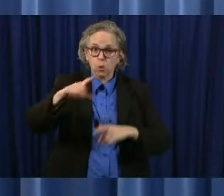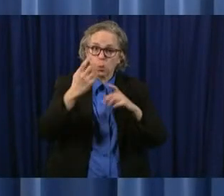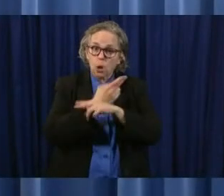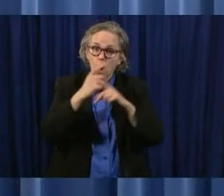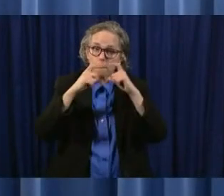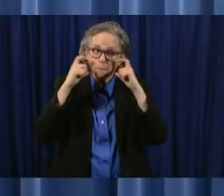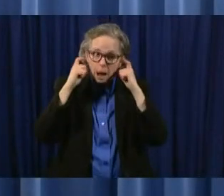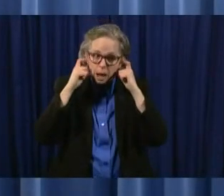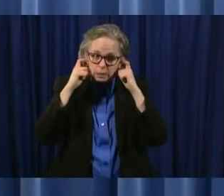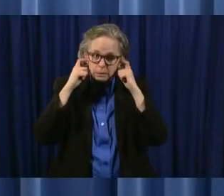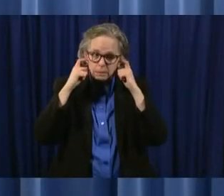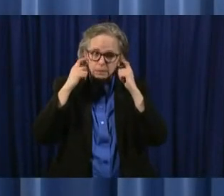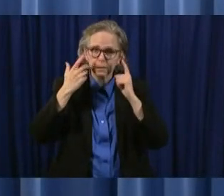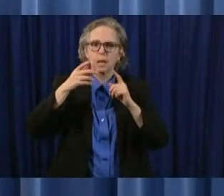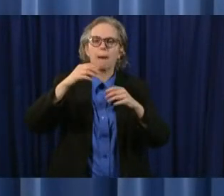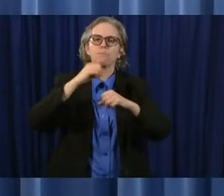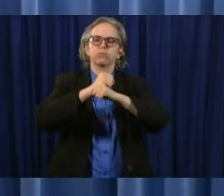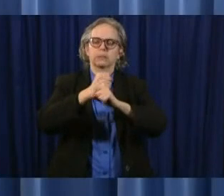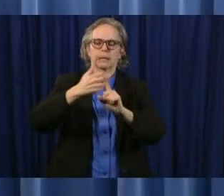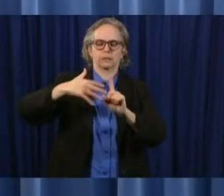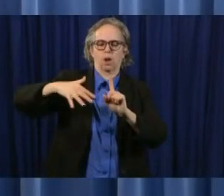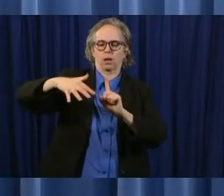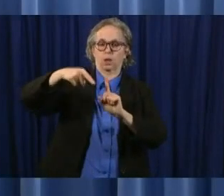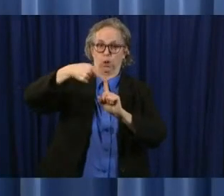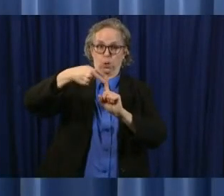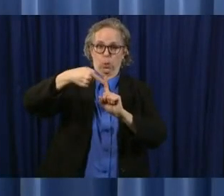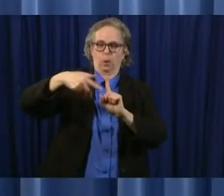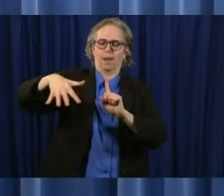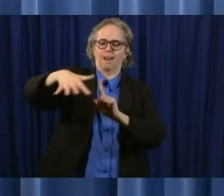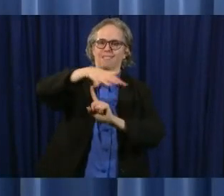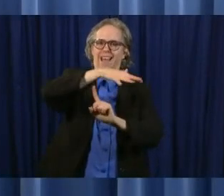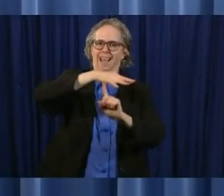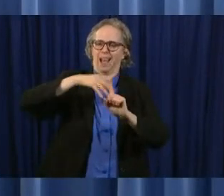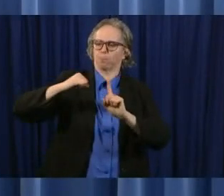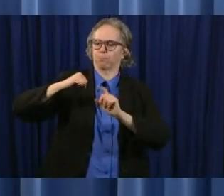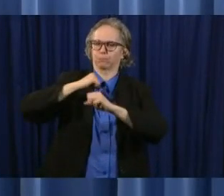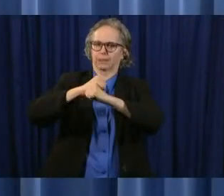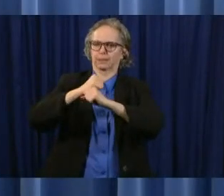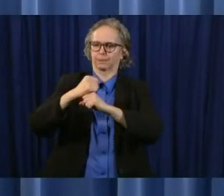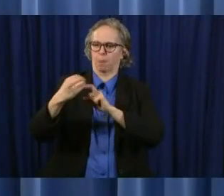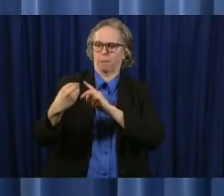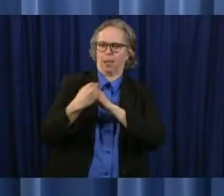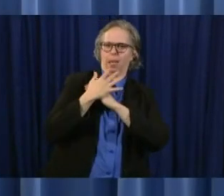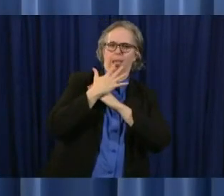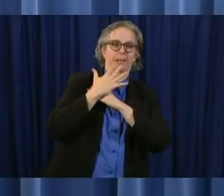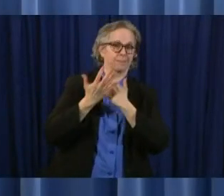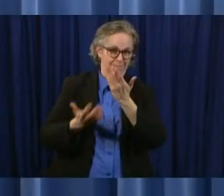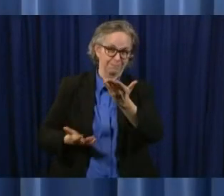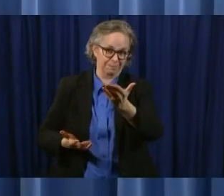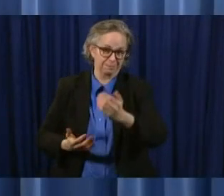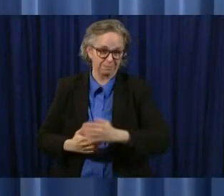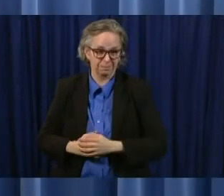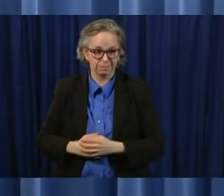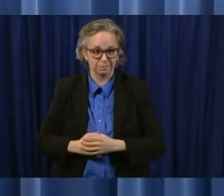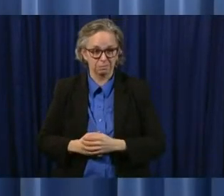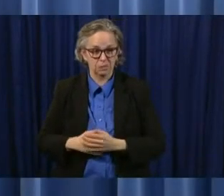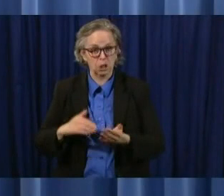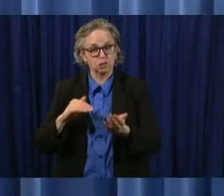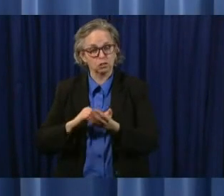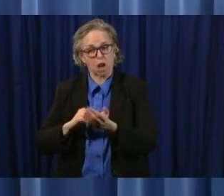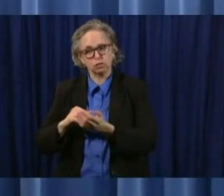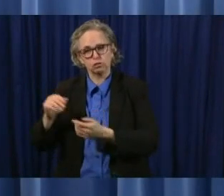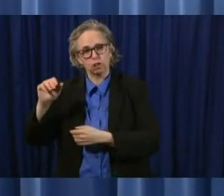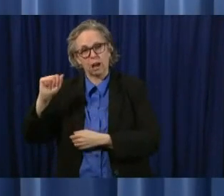around you from possibly getting sick dr acton and others have explained that the wearing of the